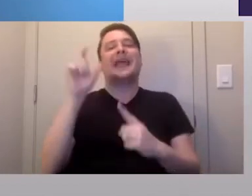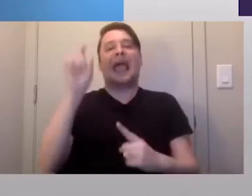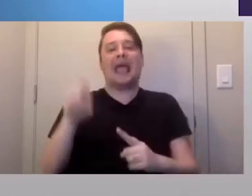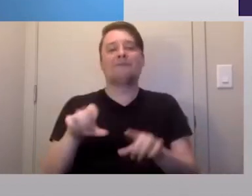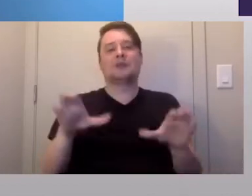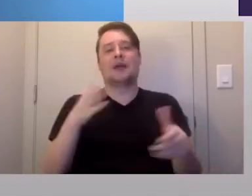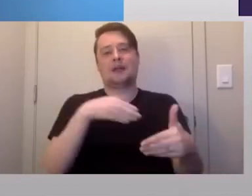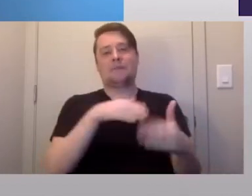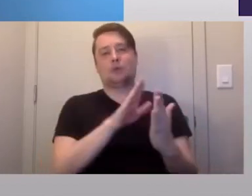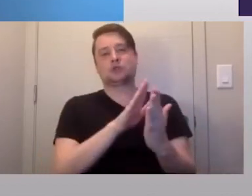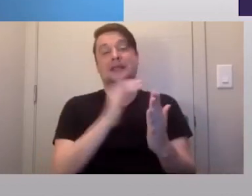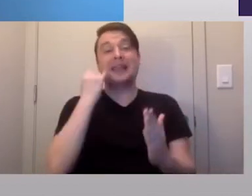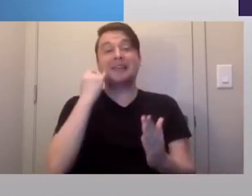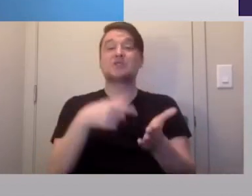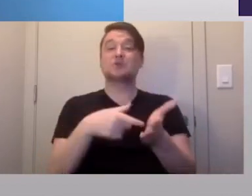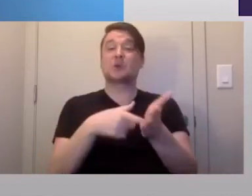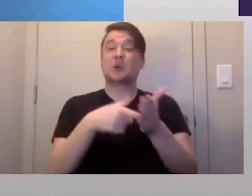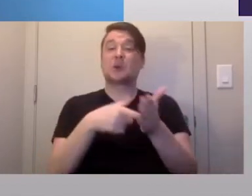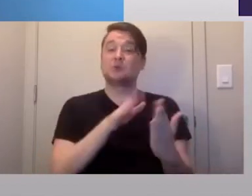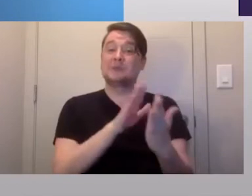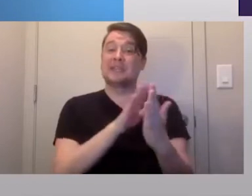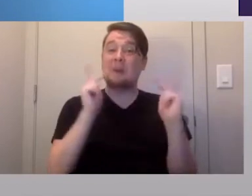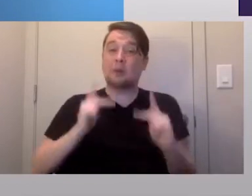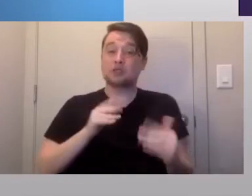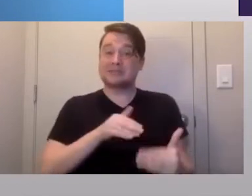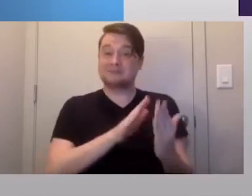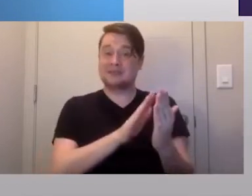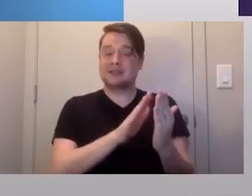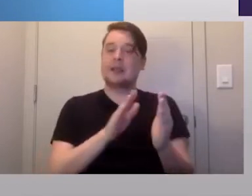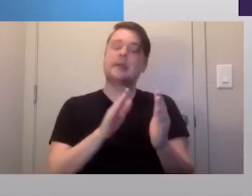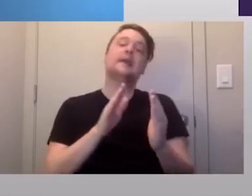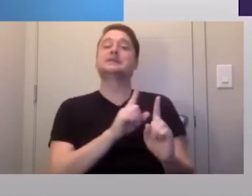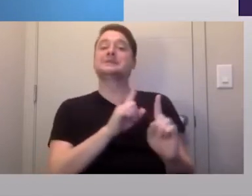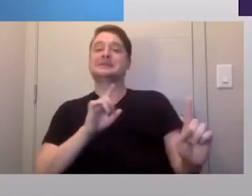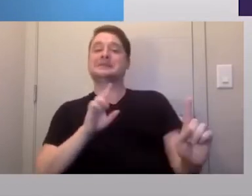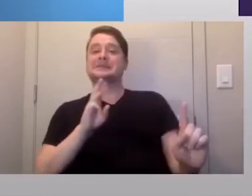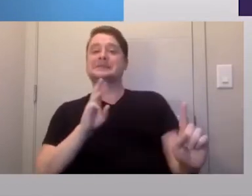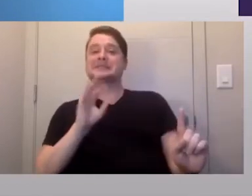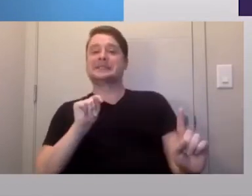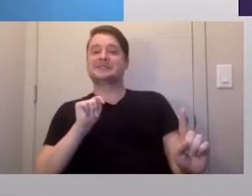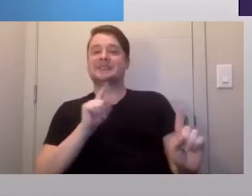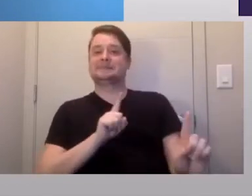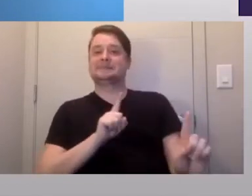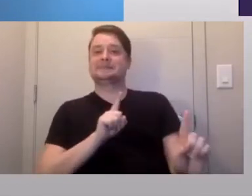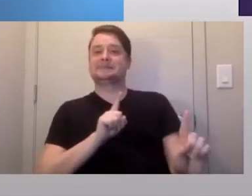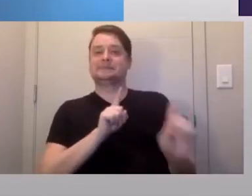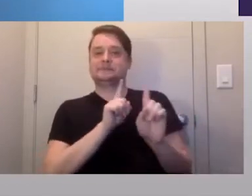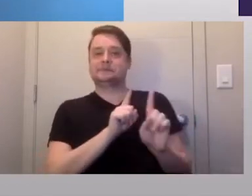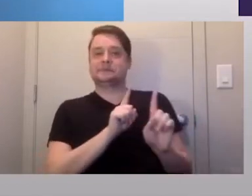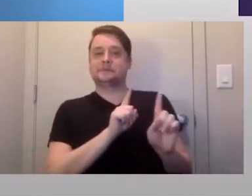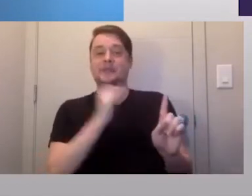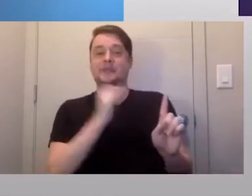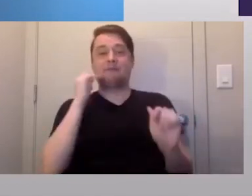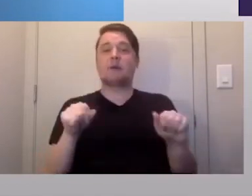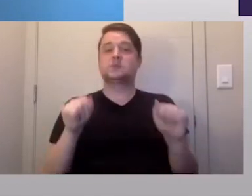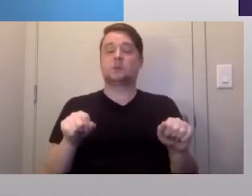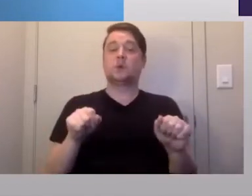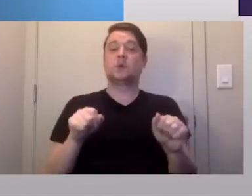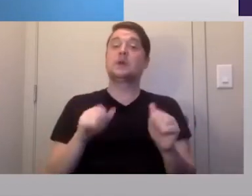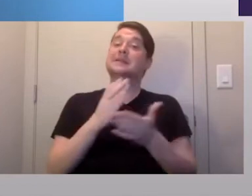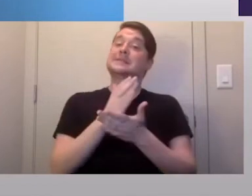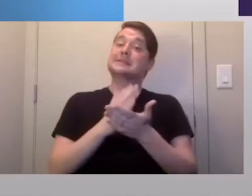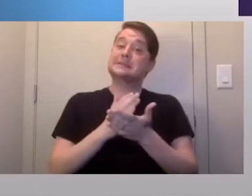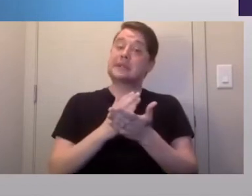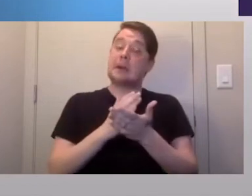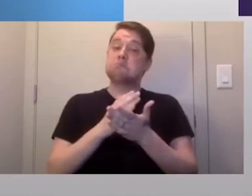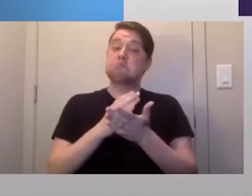required to be in person tasks, you should always maintain at least six feet of distance whenever possible. Some tasks that could be